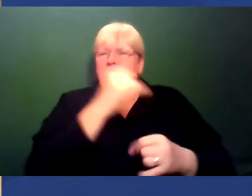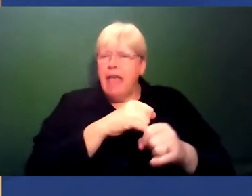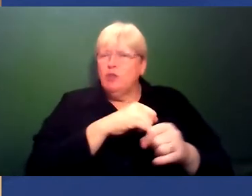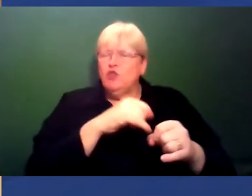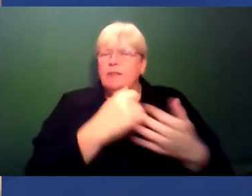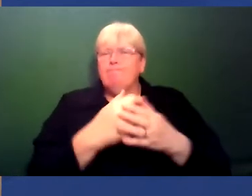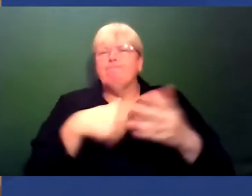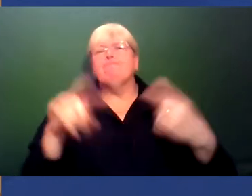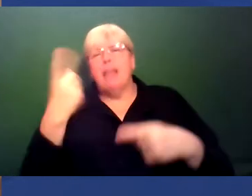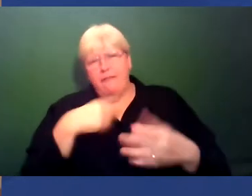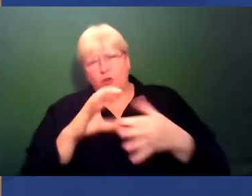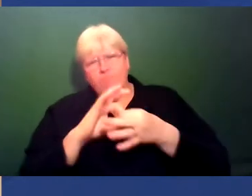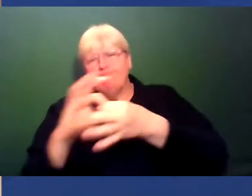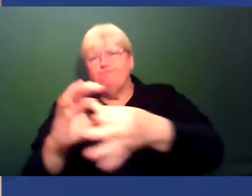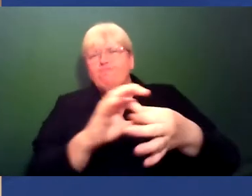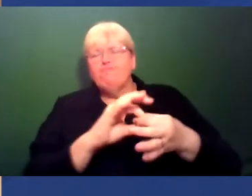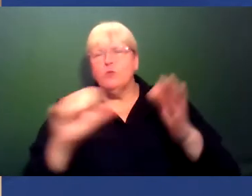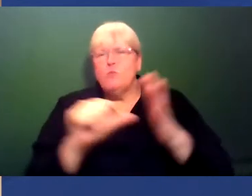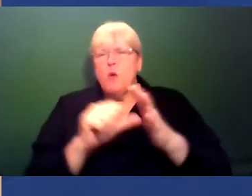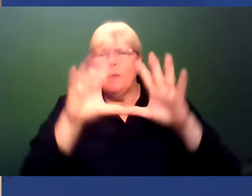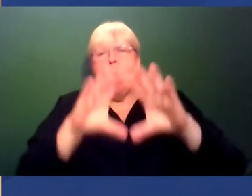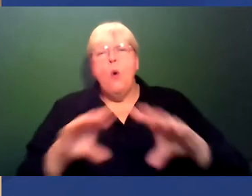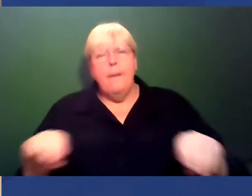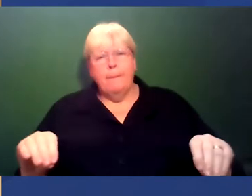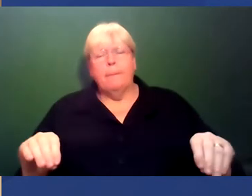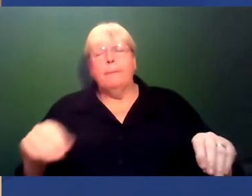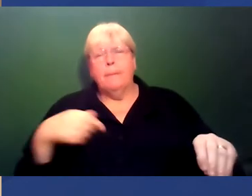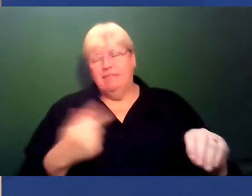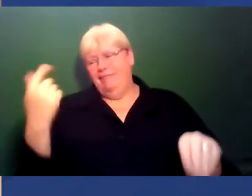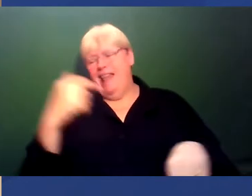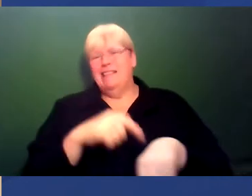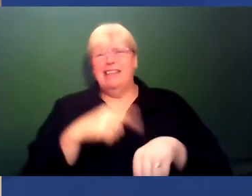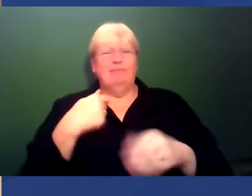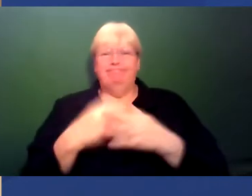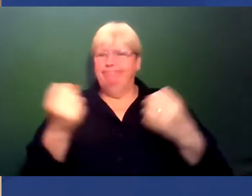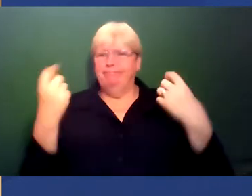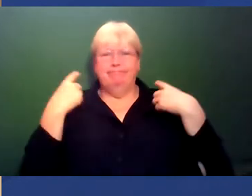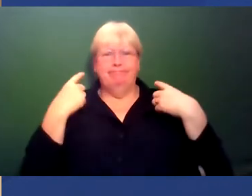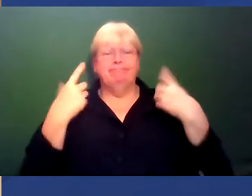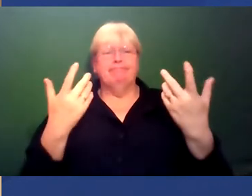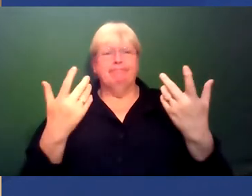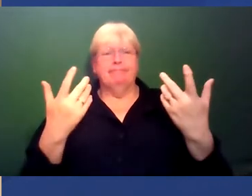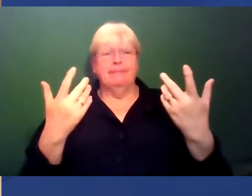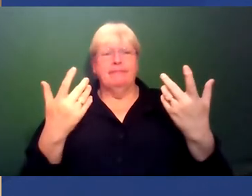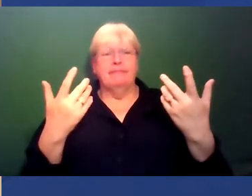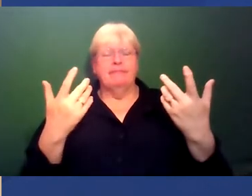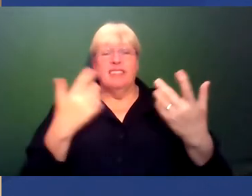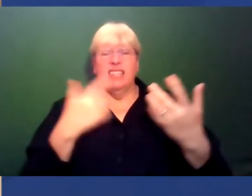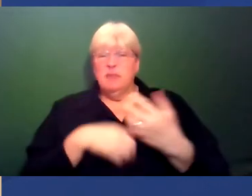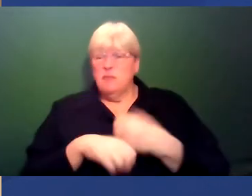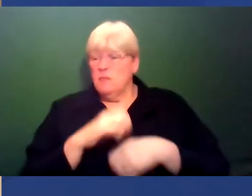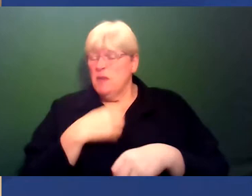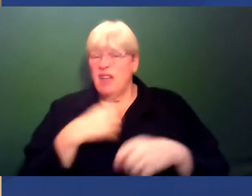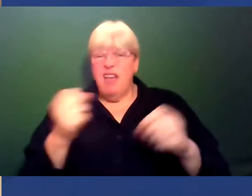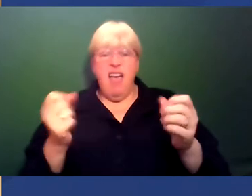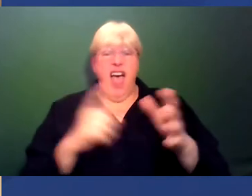disciplines were taught were a bit more abstract for my mind. So, I think, to answer your question, I guess I kind of stumbled into it. I didn't have this, like,